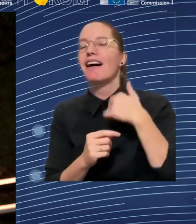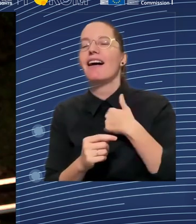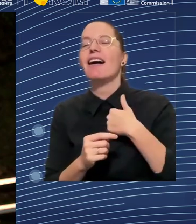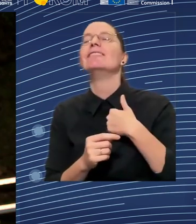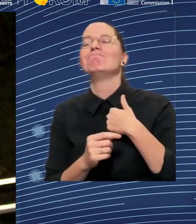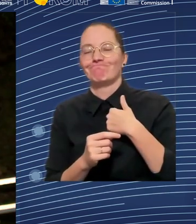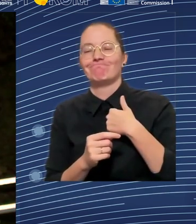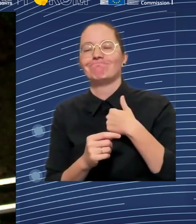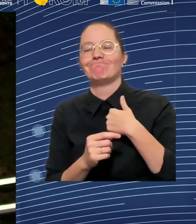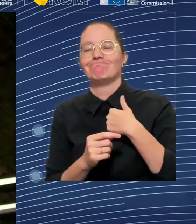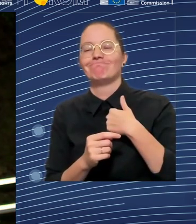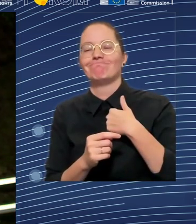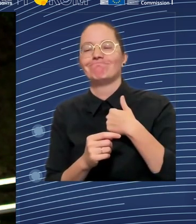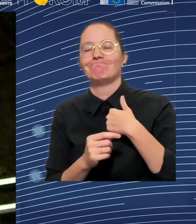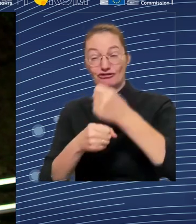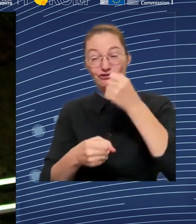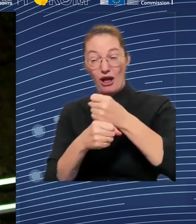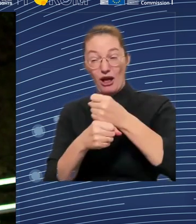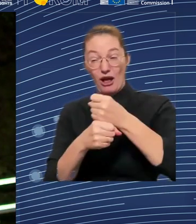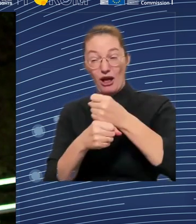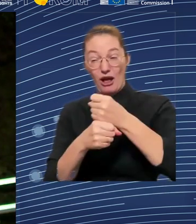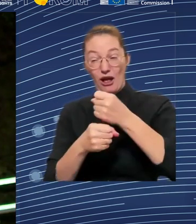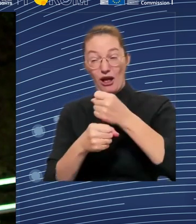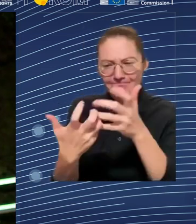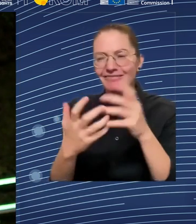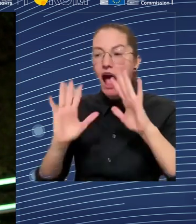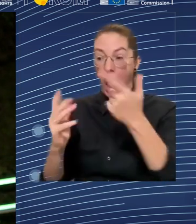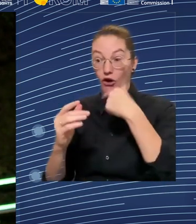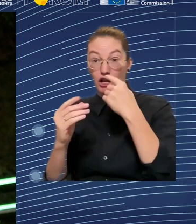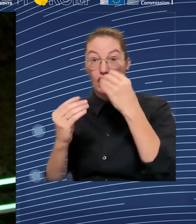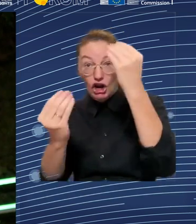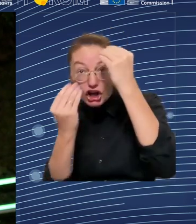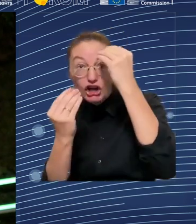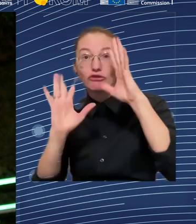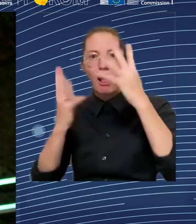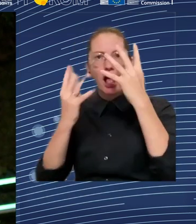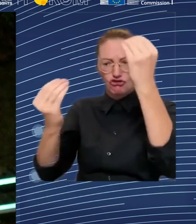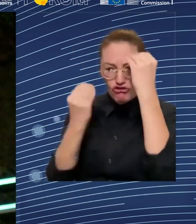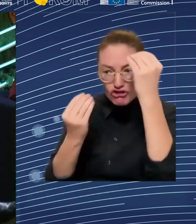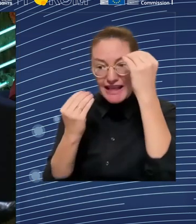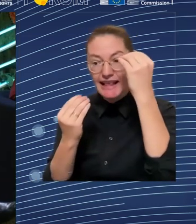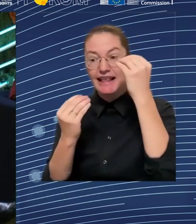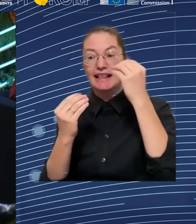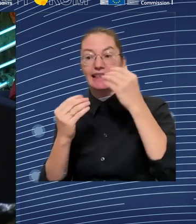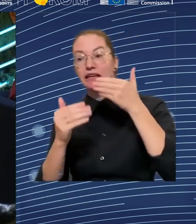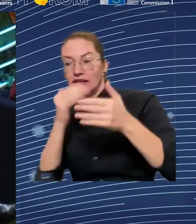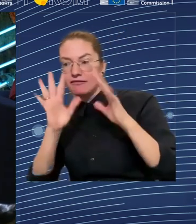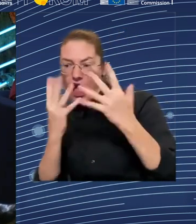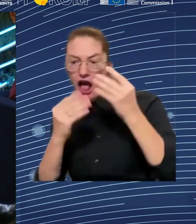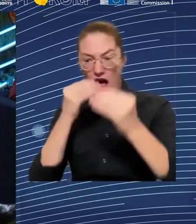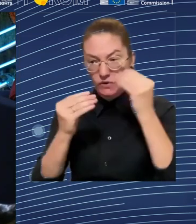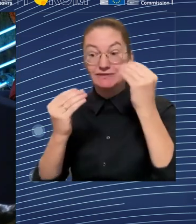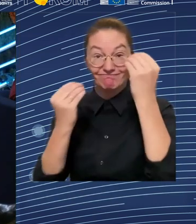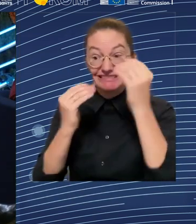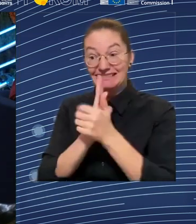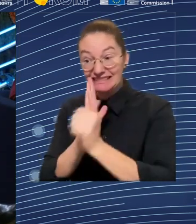what they're learning and how that sort of will help them when they do join the workforce. But that's a long-term solution.